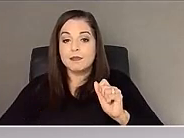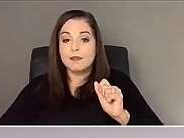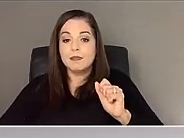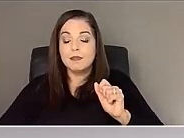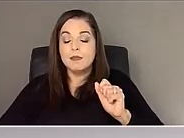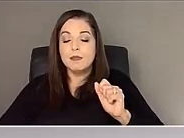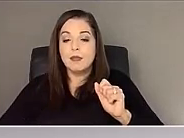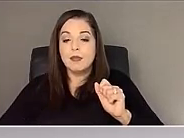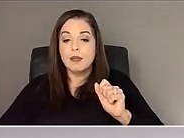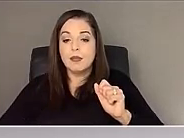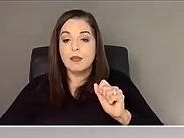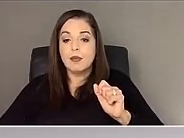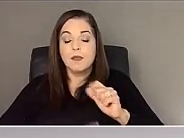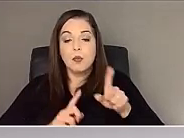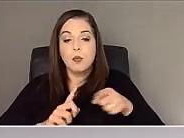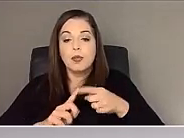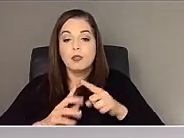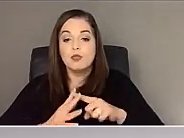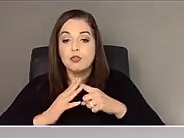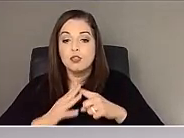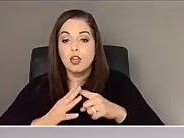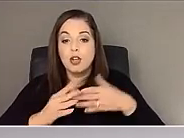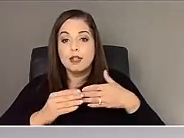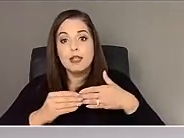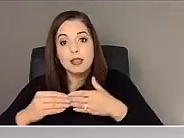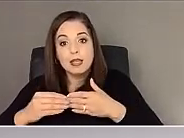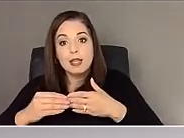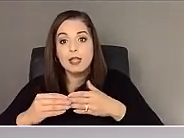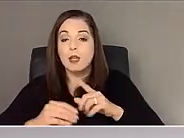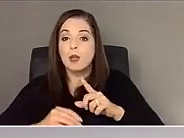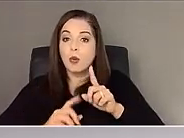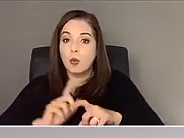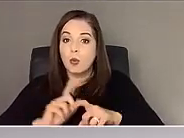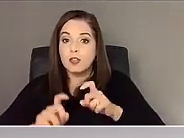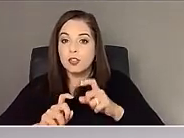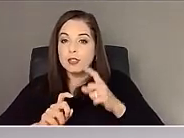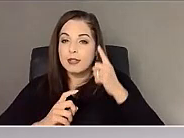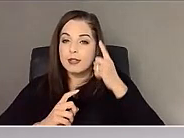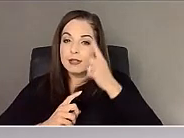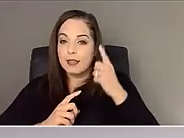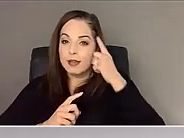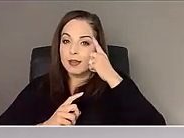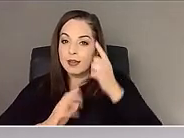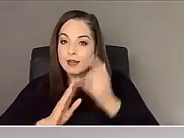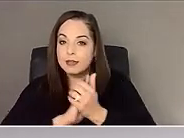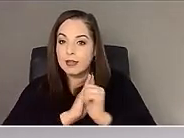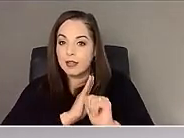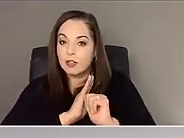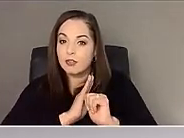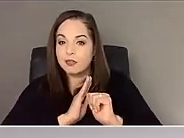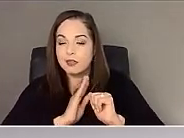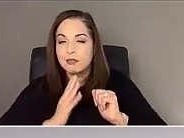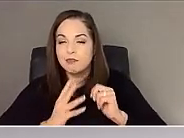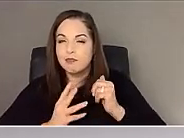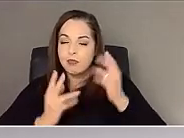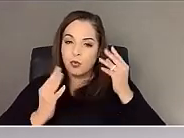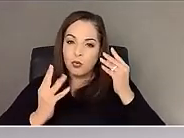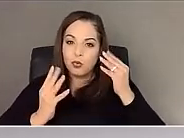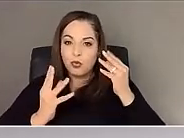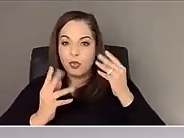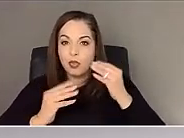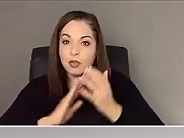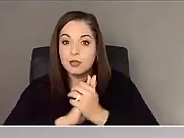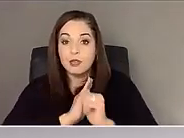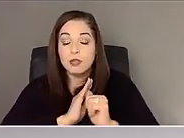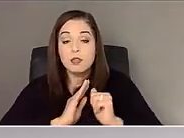you know, when you start leading questions into critical thinking skills without putting it as where